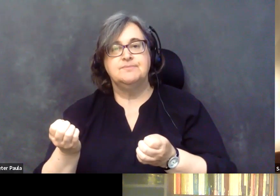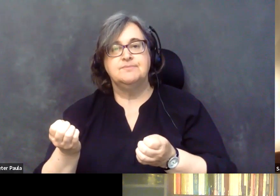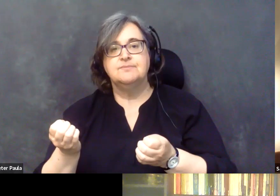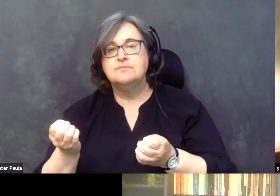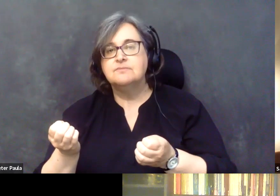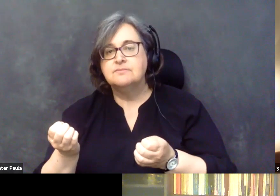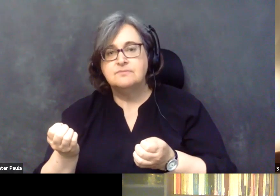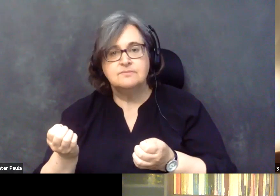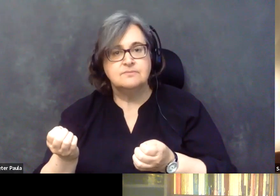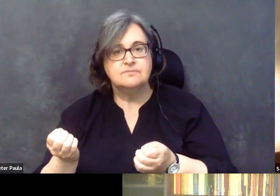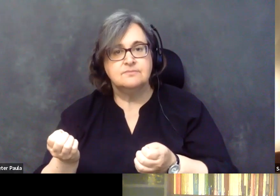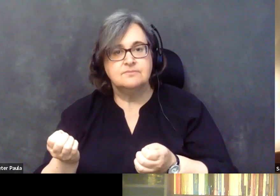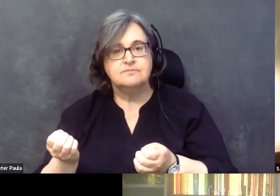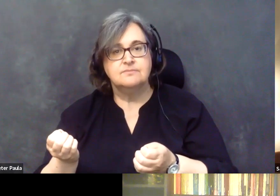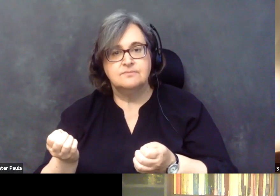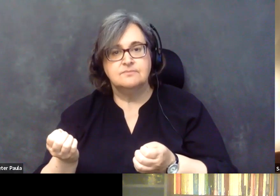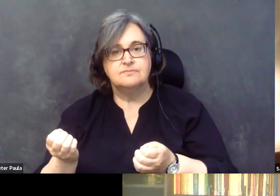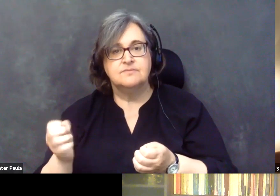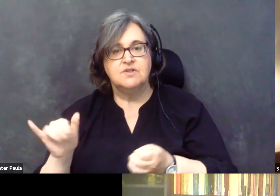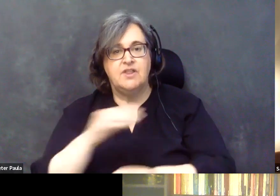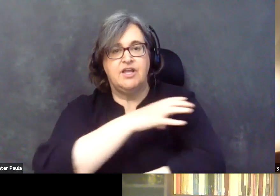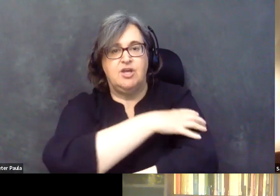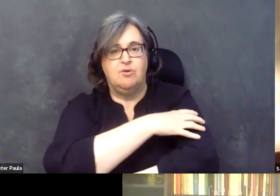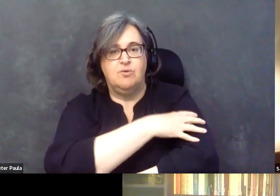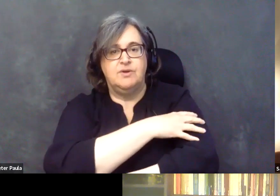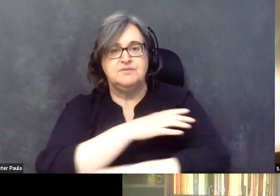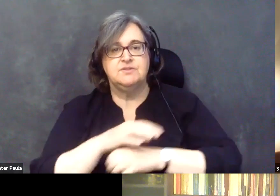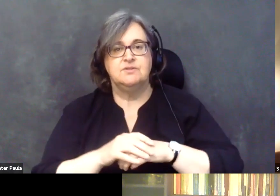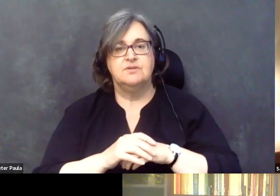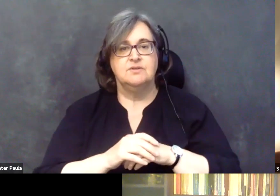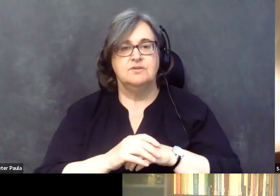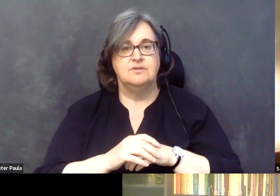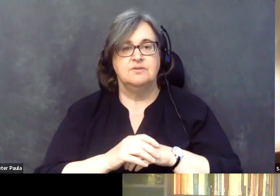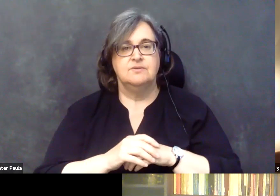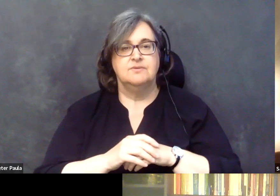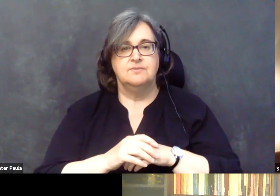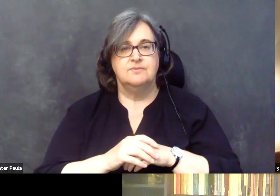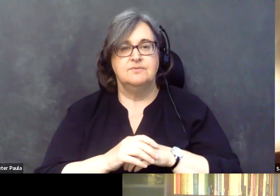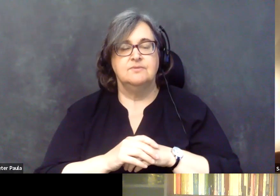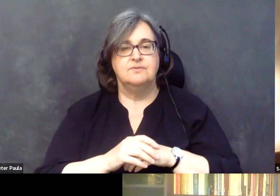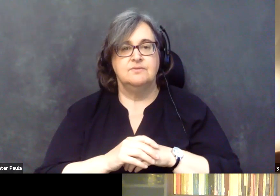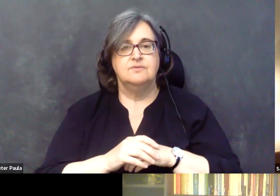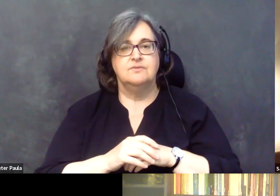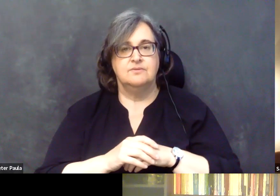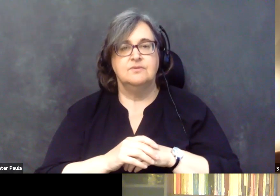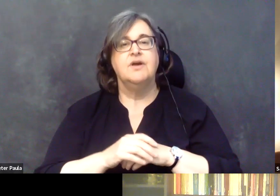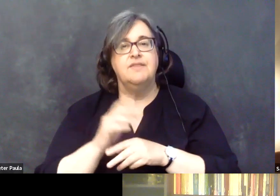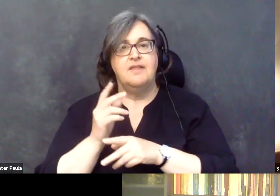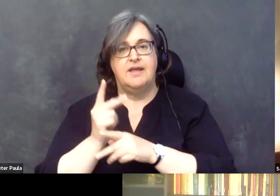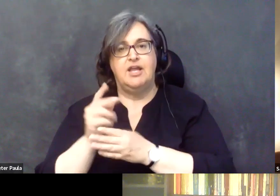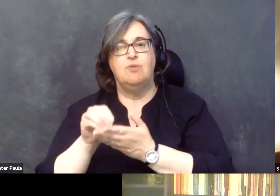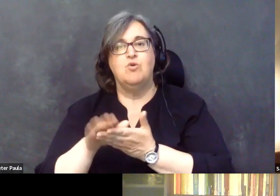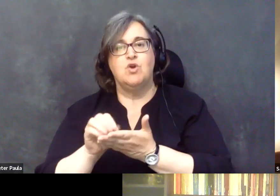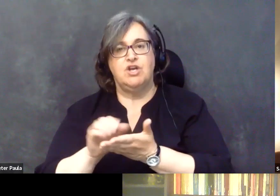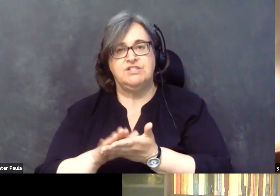or a blood pressure cuff. And they keep records of, uh, uh, data and they get a phone